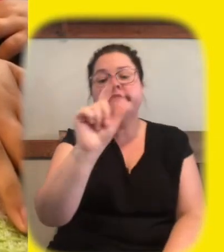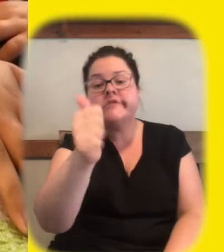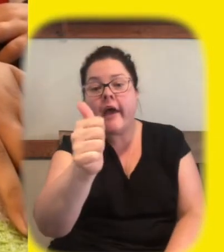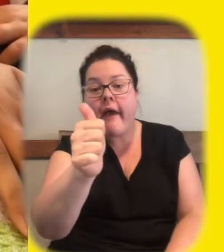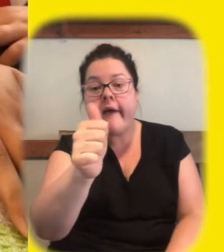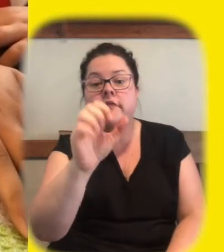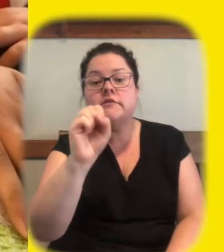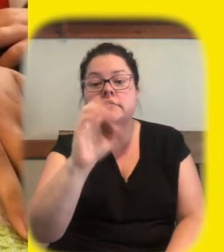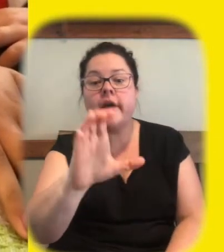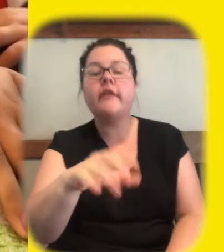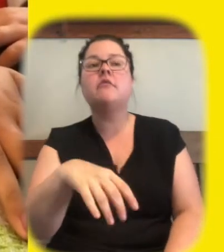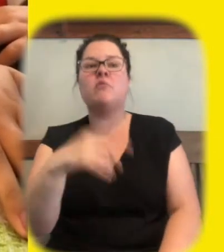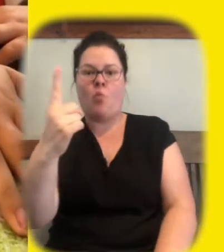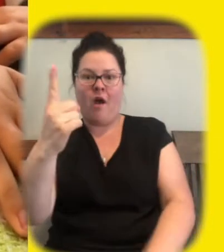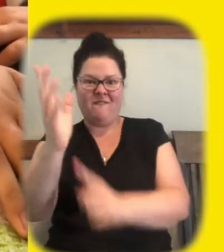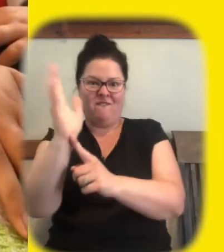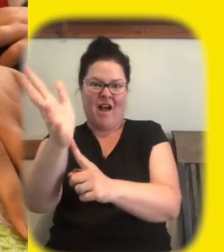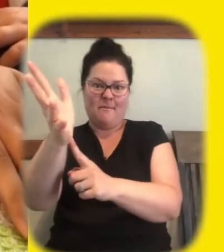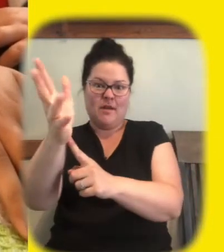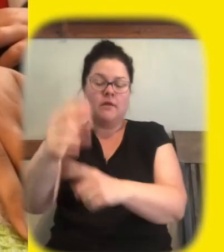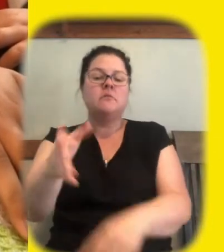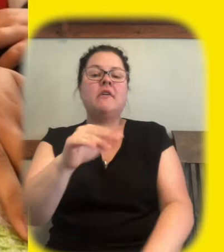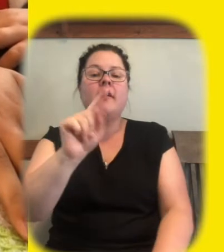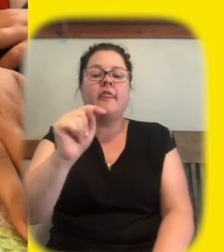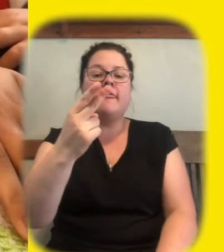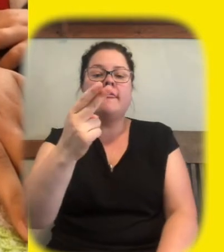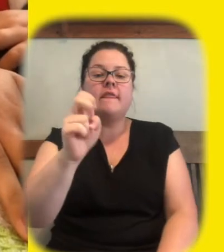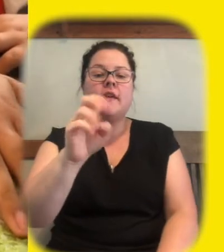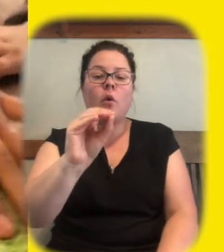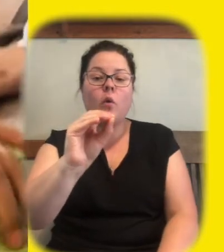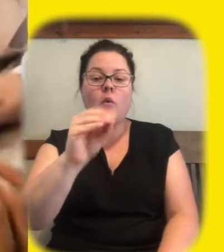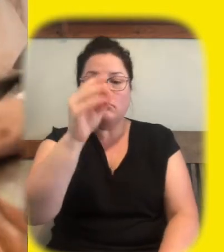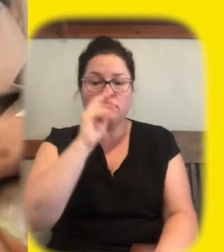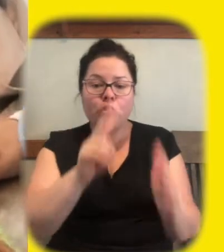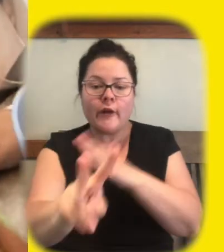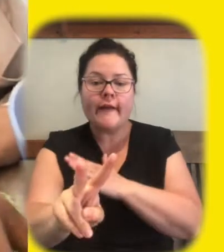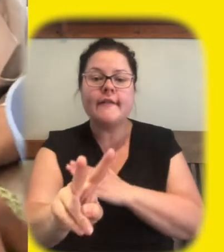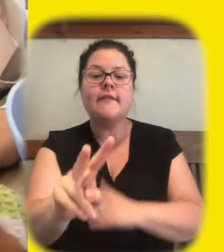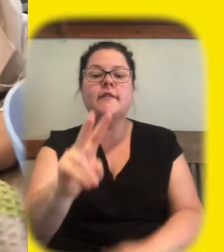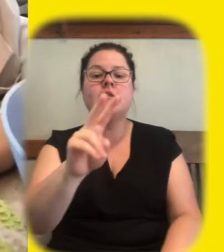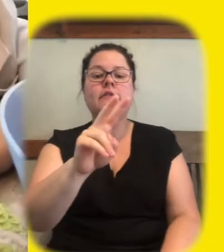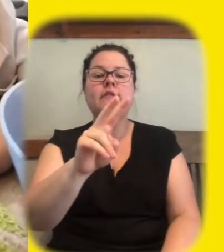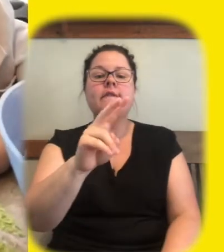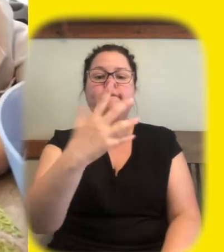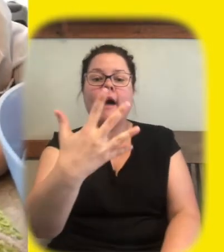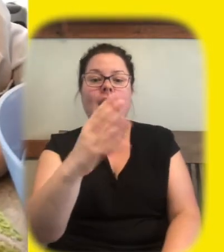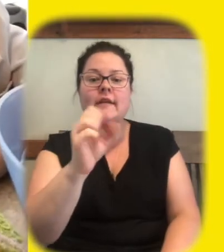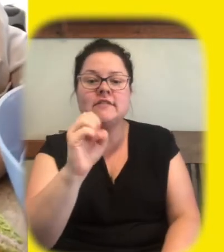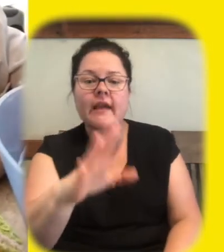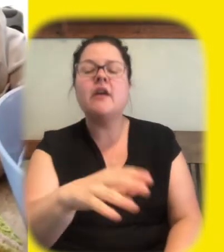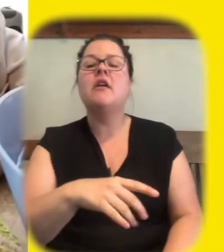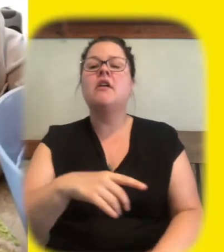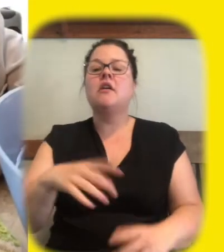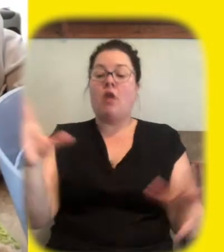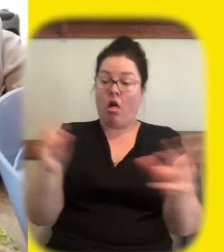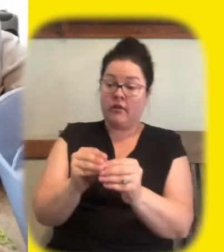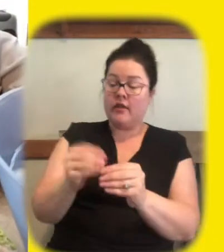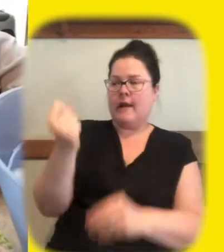of five minutes and theo predicted 30 seconds how many seconds was it